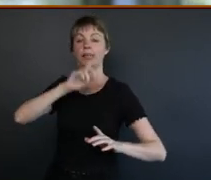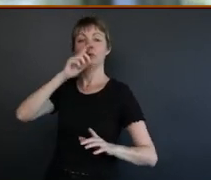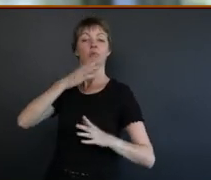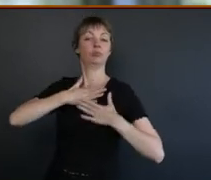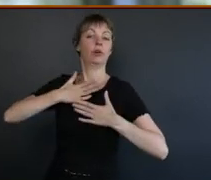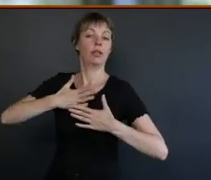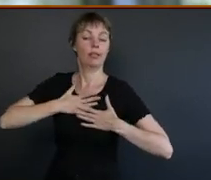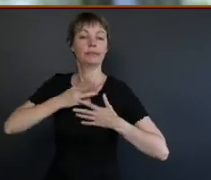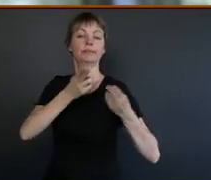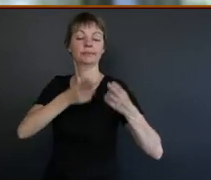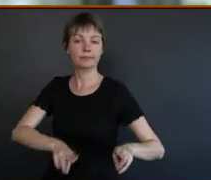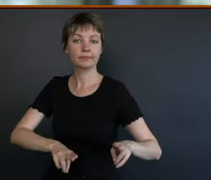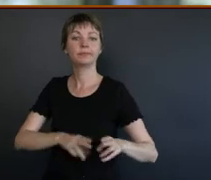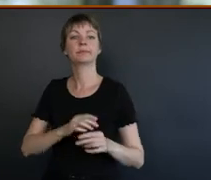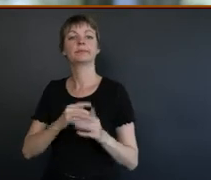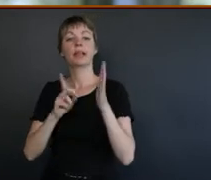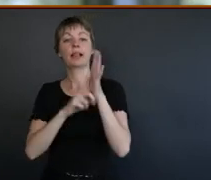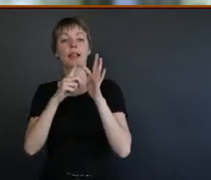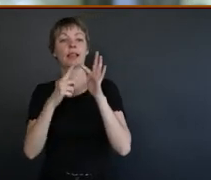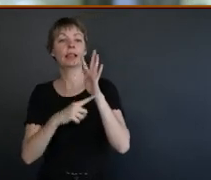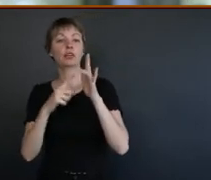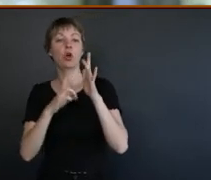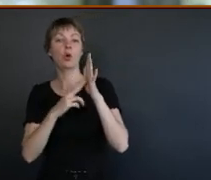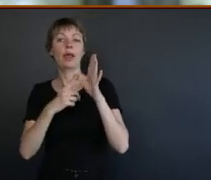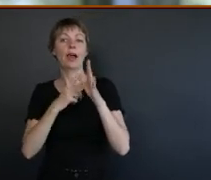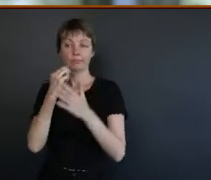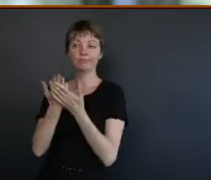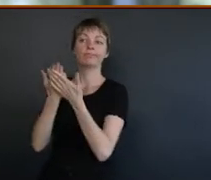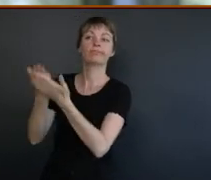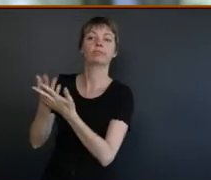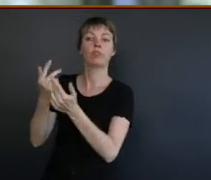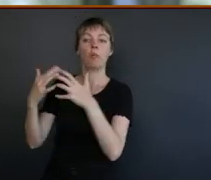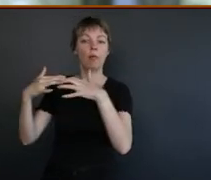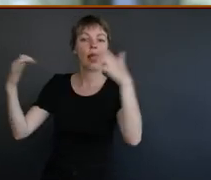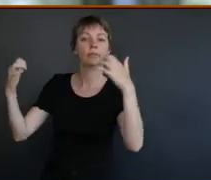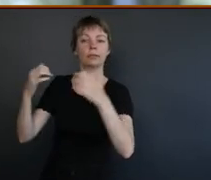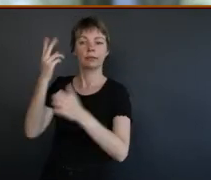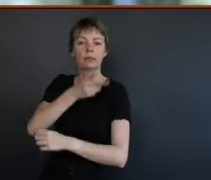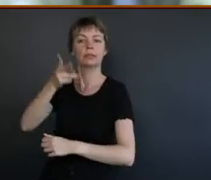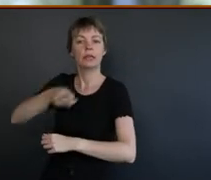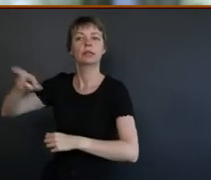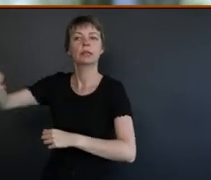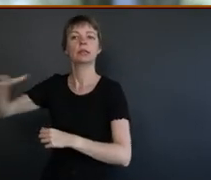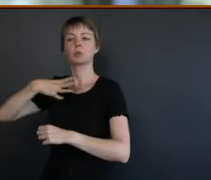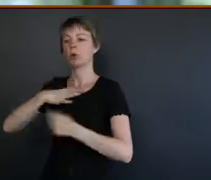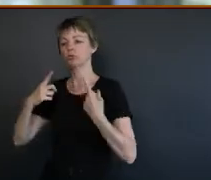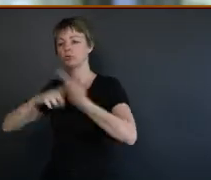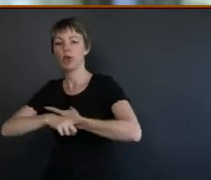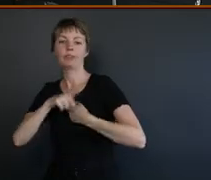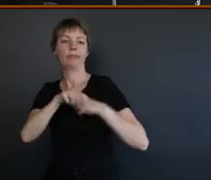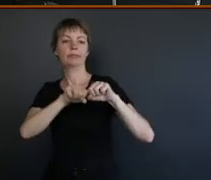calls and put petitions to New South Wales Parliament calling for immediate action to fix a broken system.